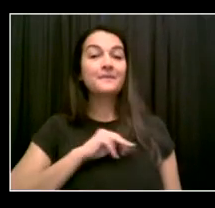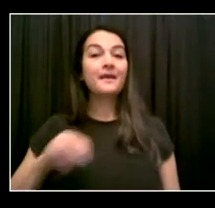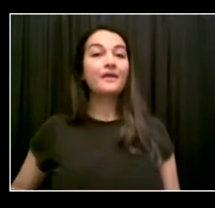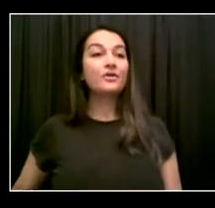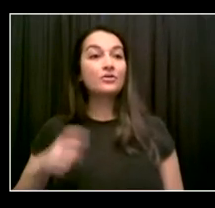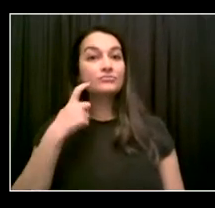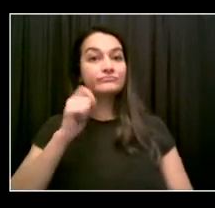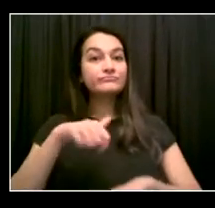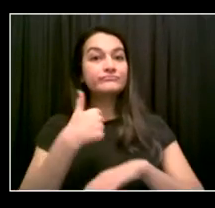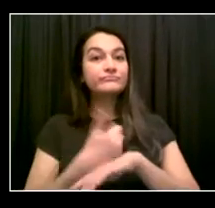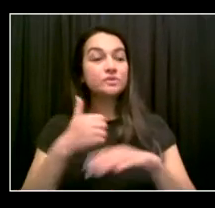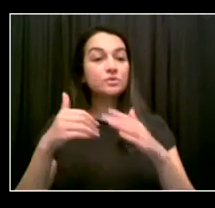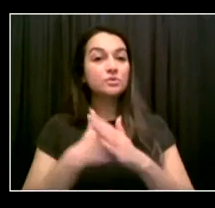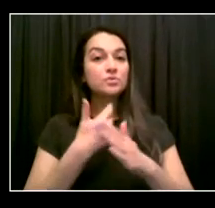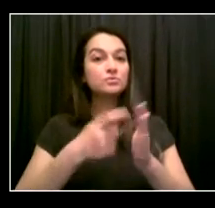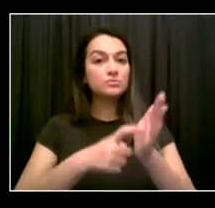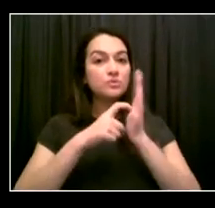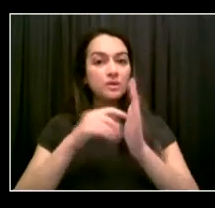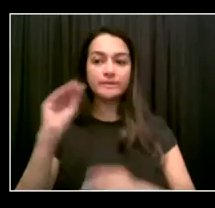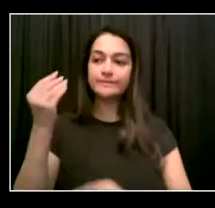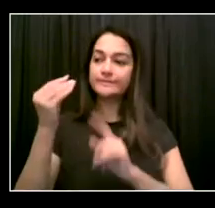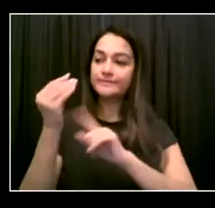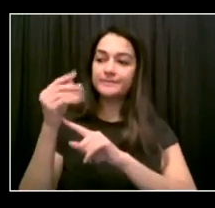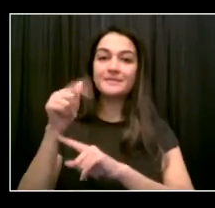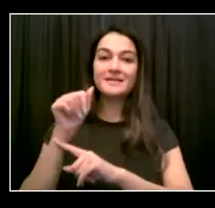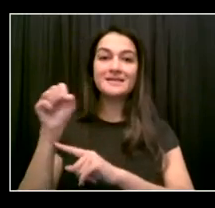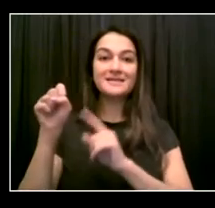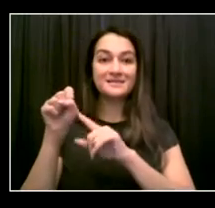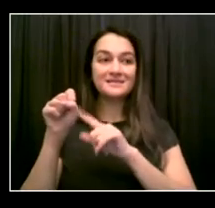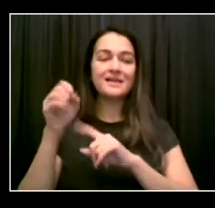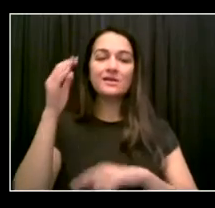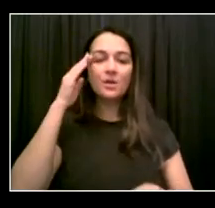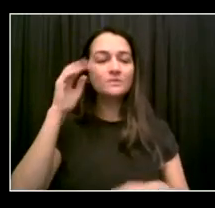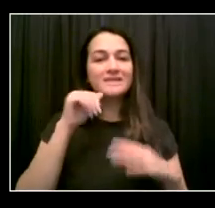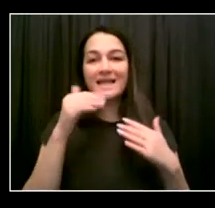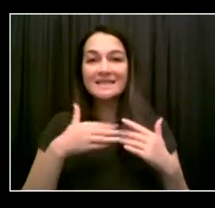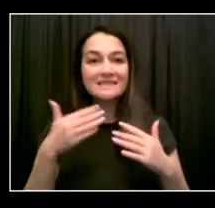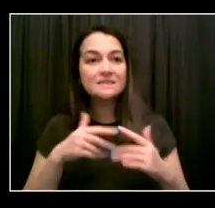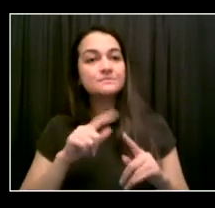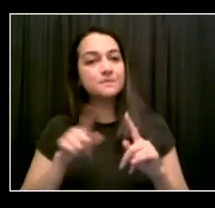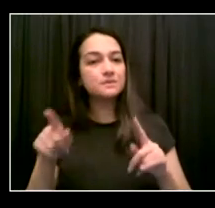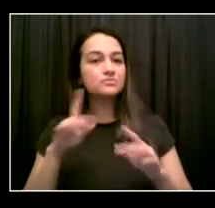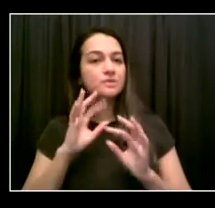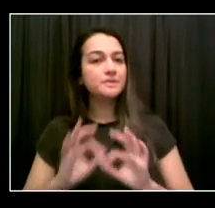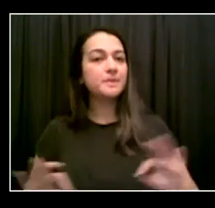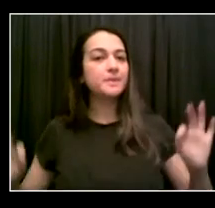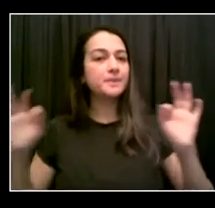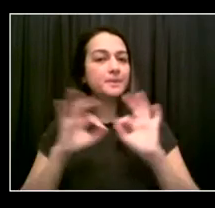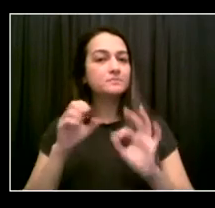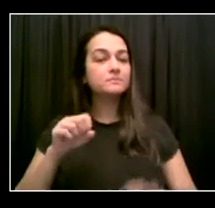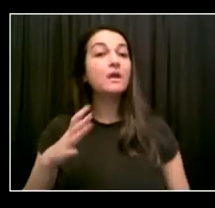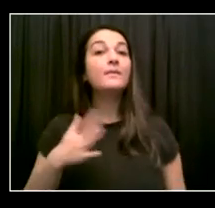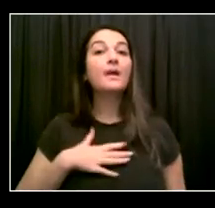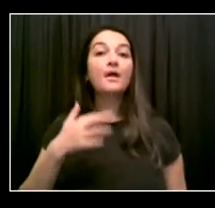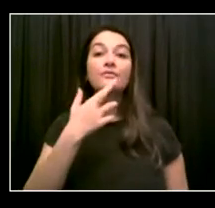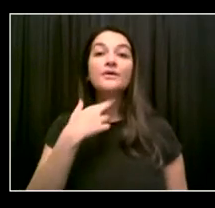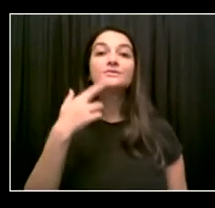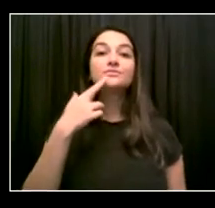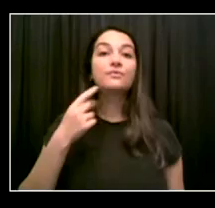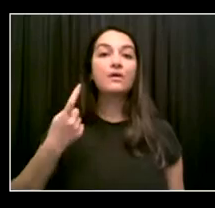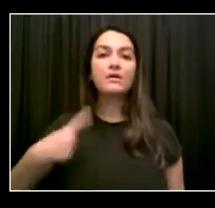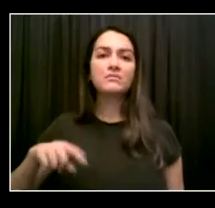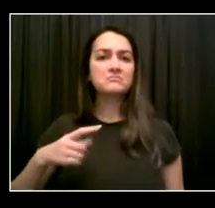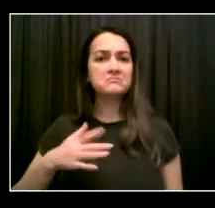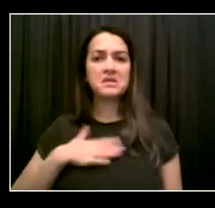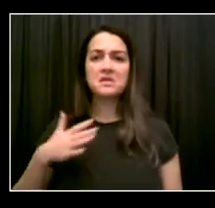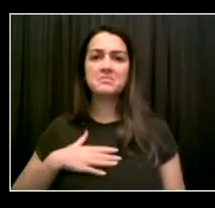and I, owner of Sylvia's, we, we're thankful that you're, you're implementing. And we look forward to working with our other business